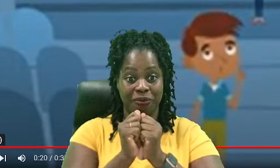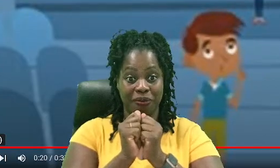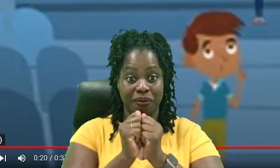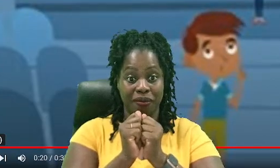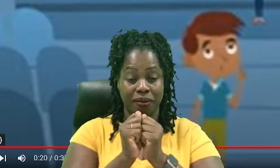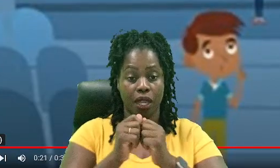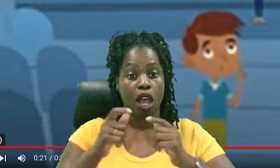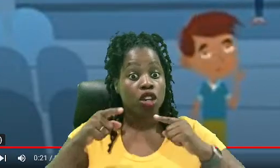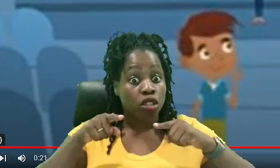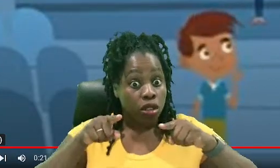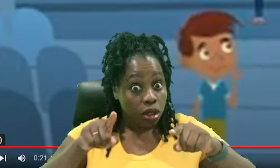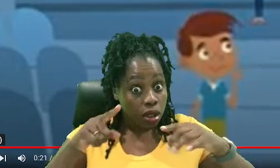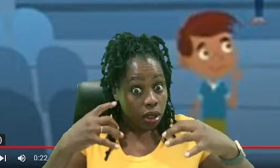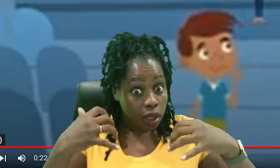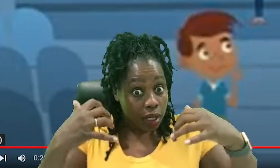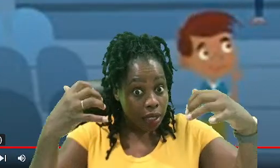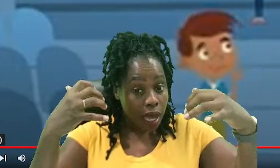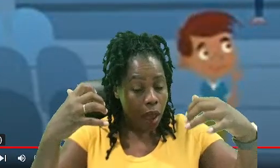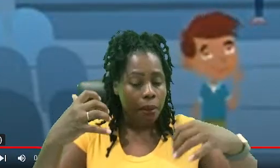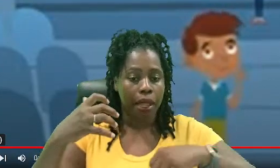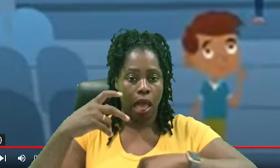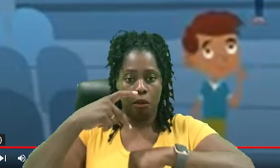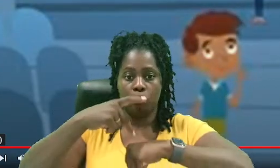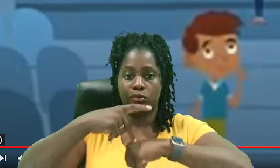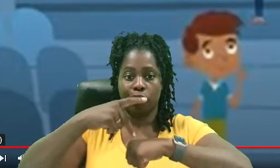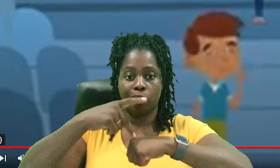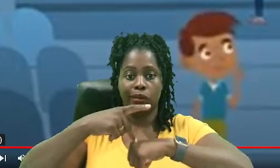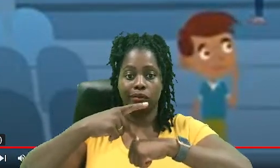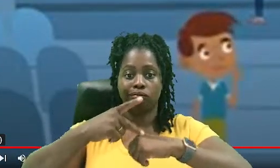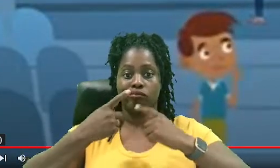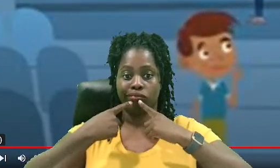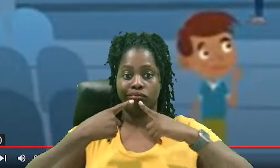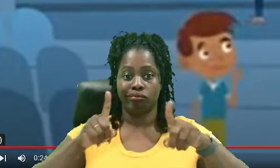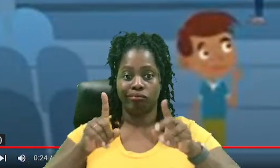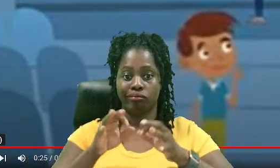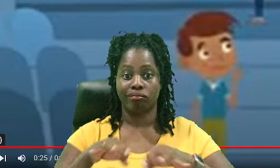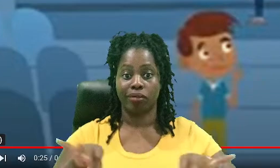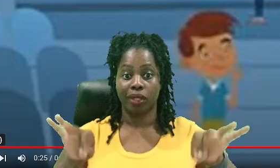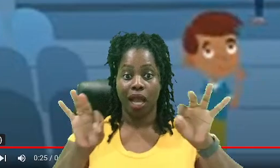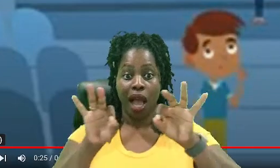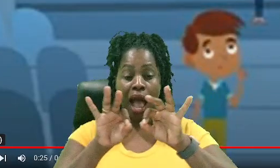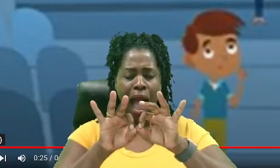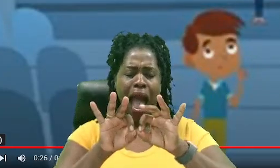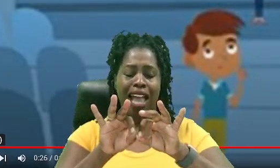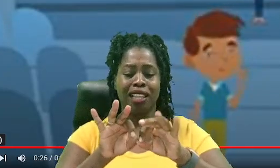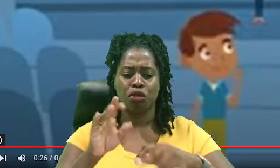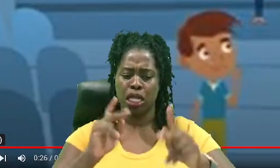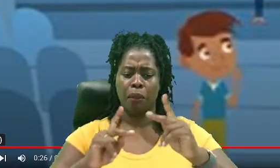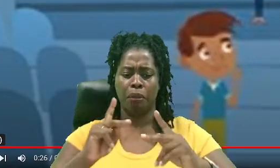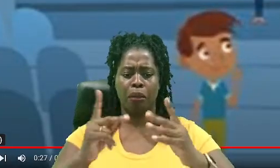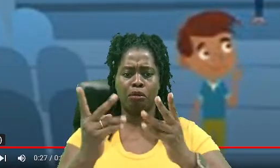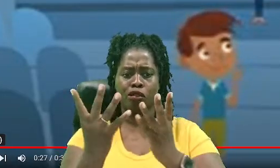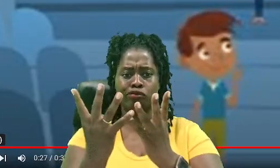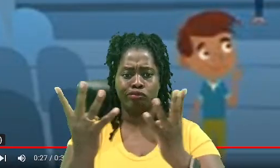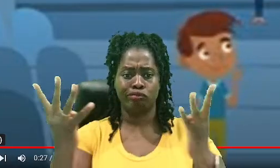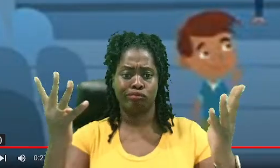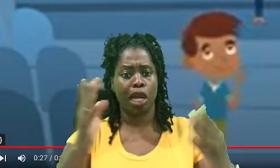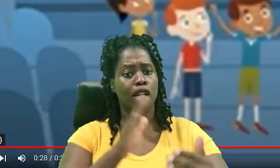During the assembly, our principal may make an important announcement. People may also sing songs on the stage in front of the room.